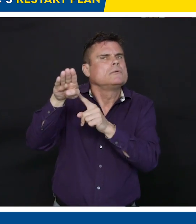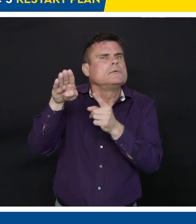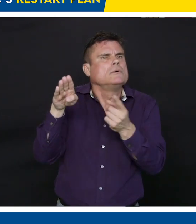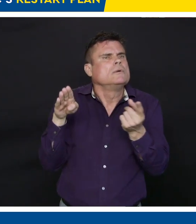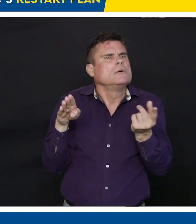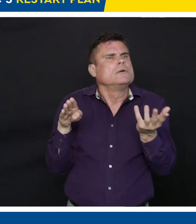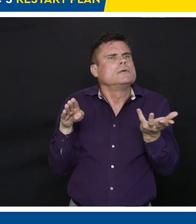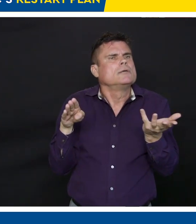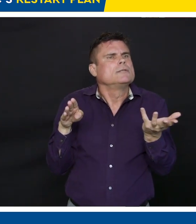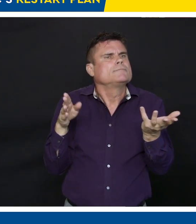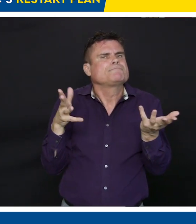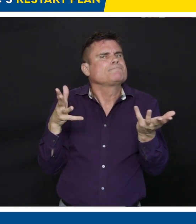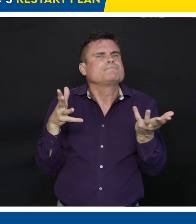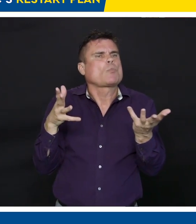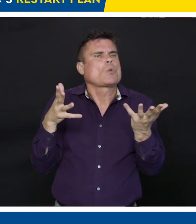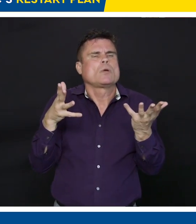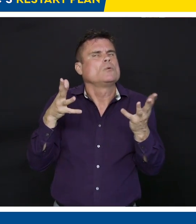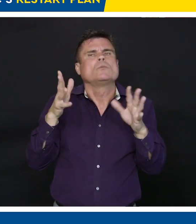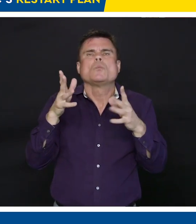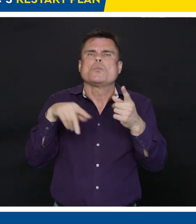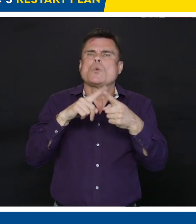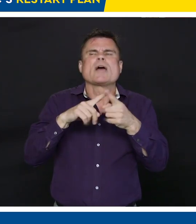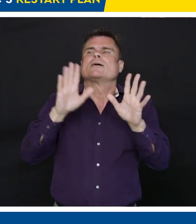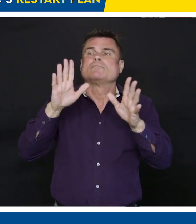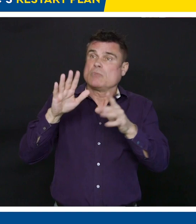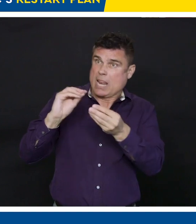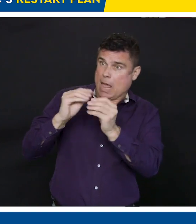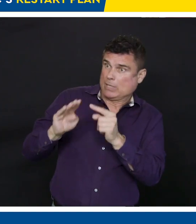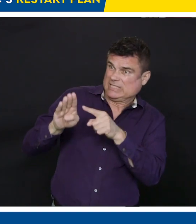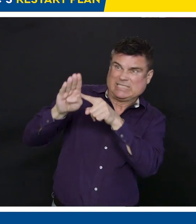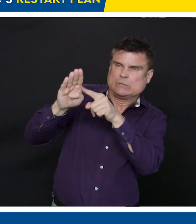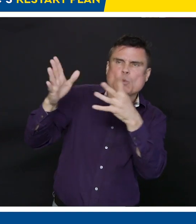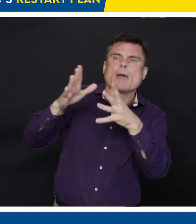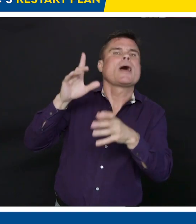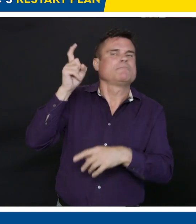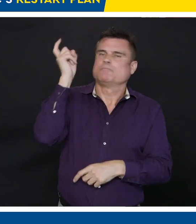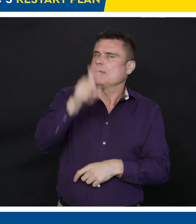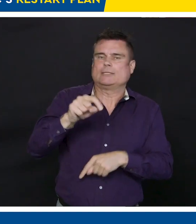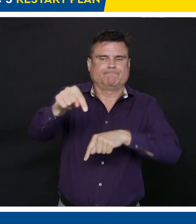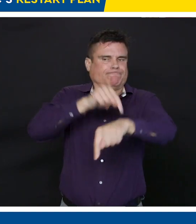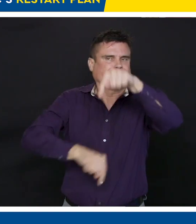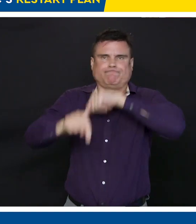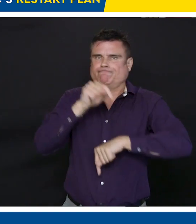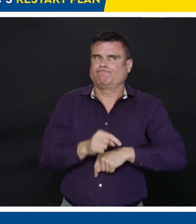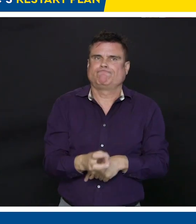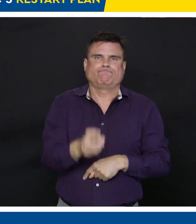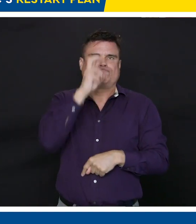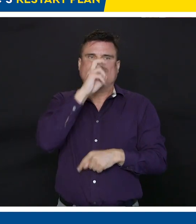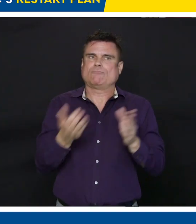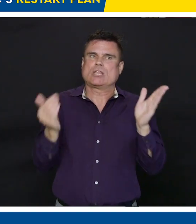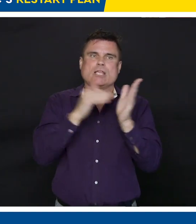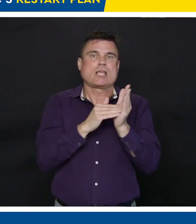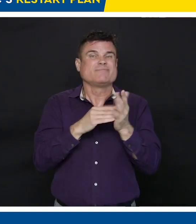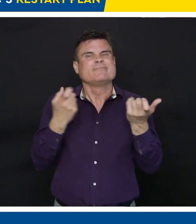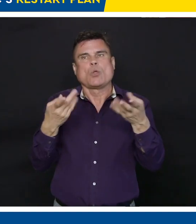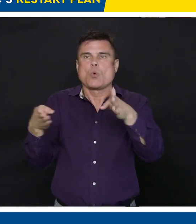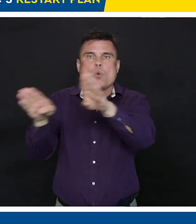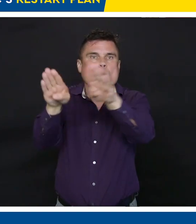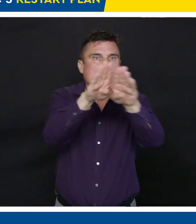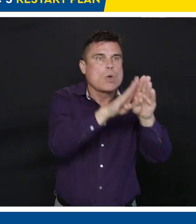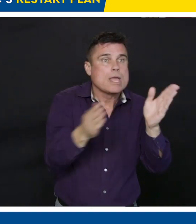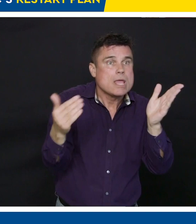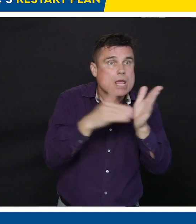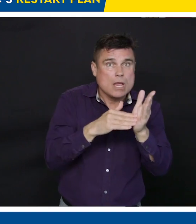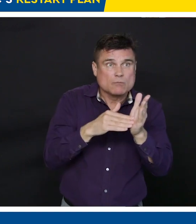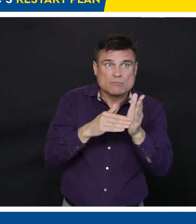to workers and businesses if there's another shutdown? Before I ask Dr. Henry to respond to that, I'll say that British Columbia has